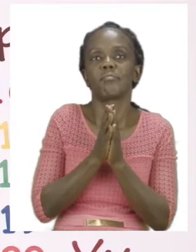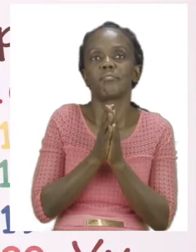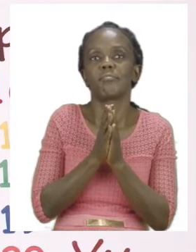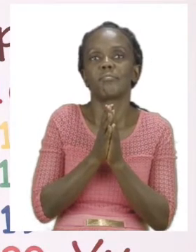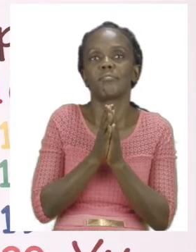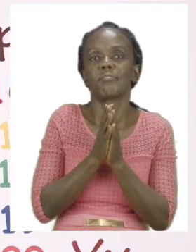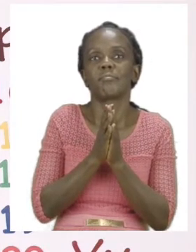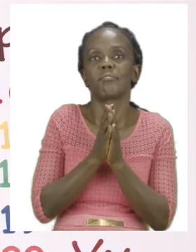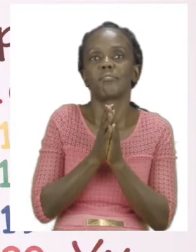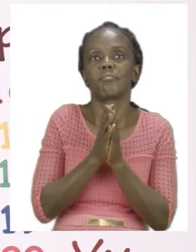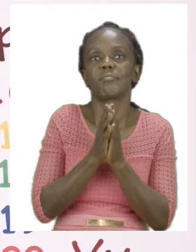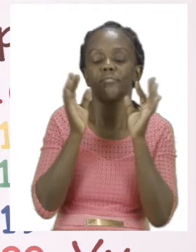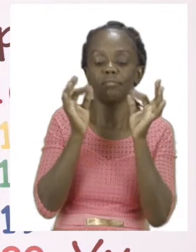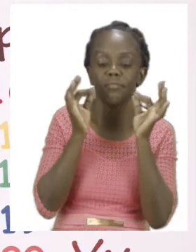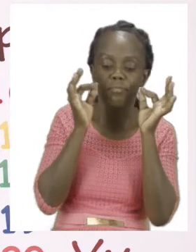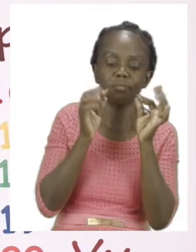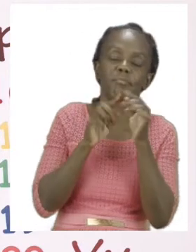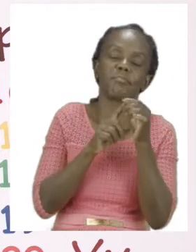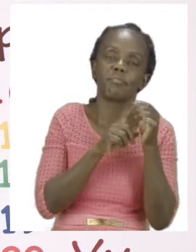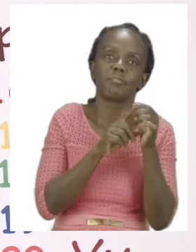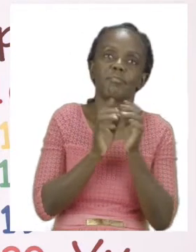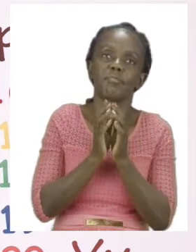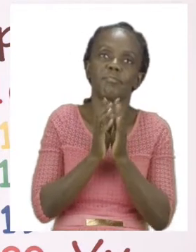little bit in your hand and let us sing our special song.